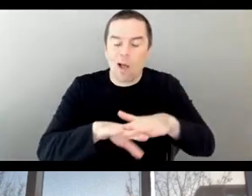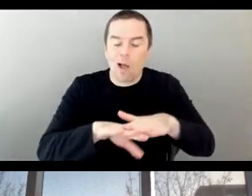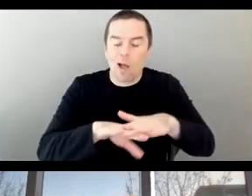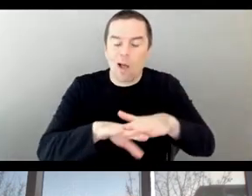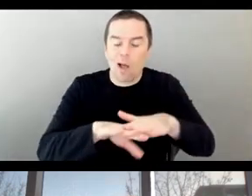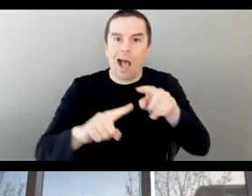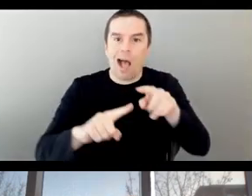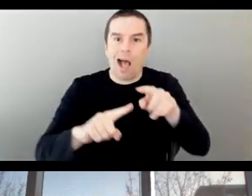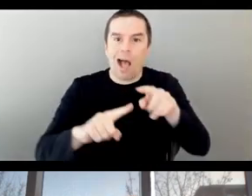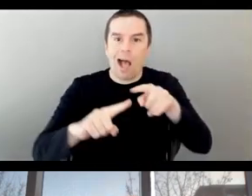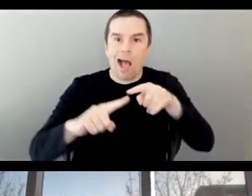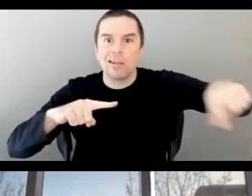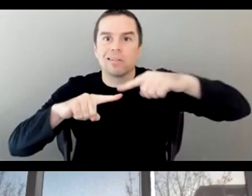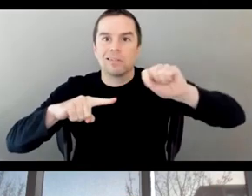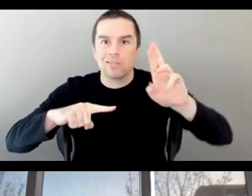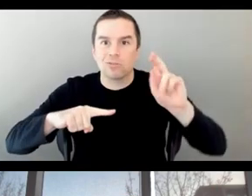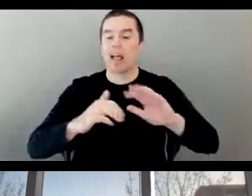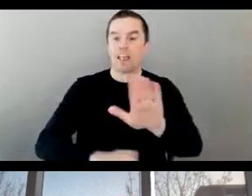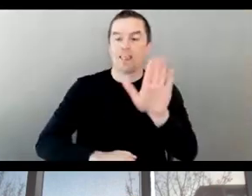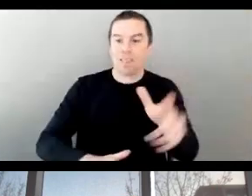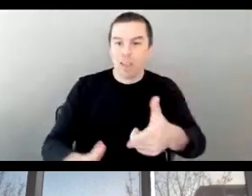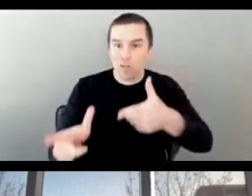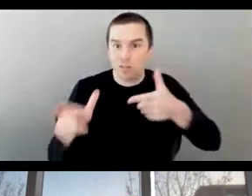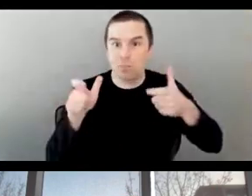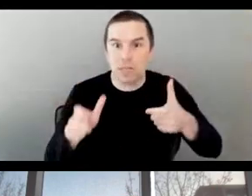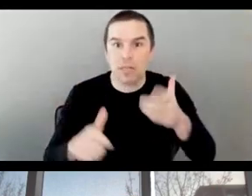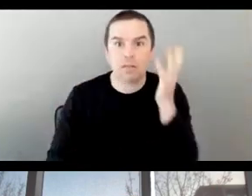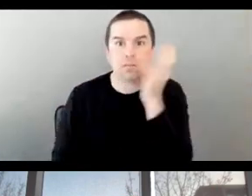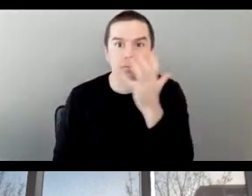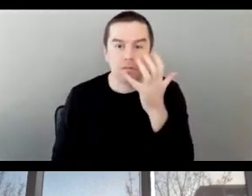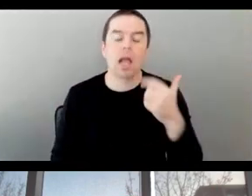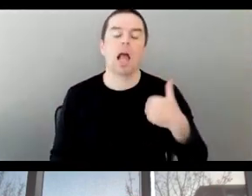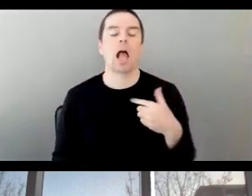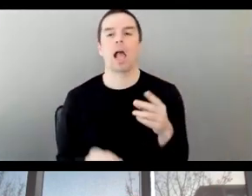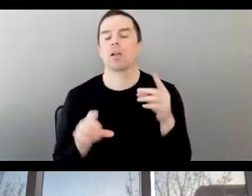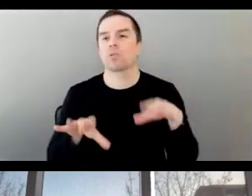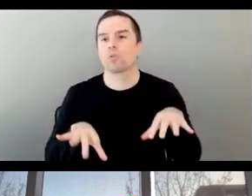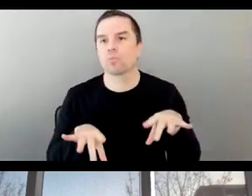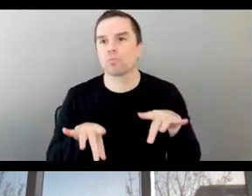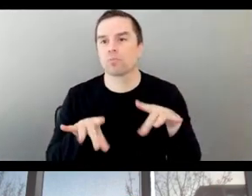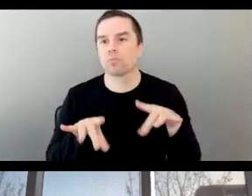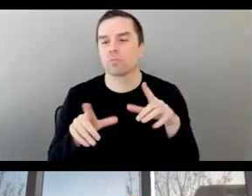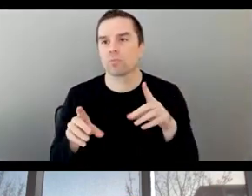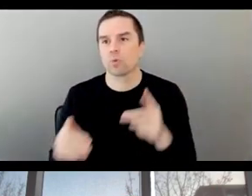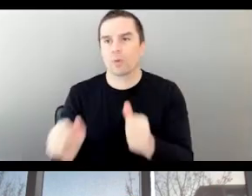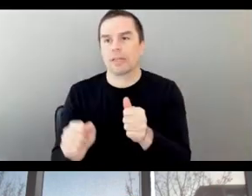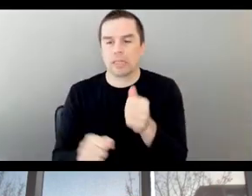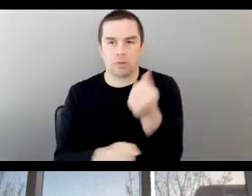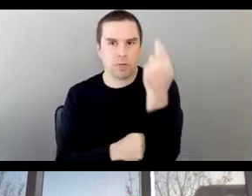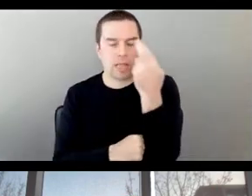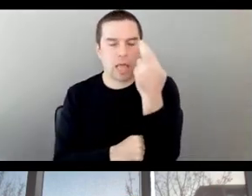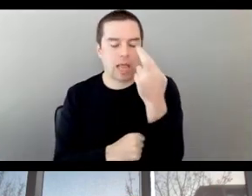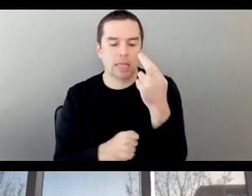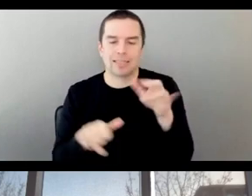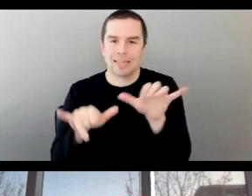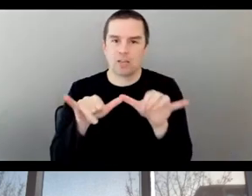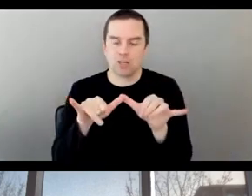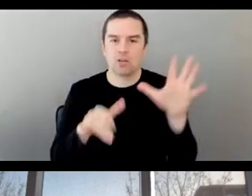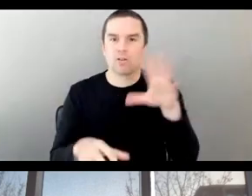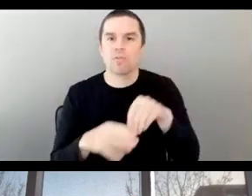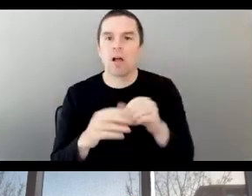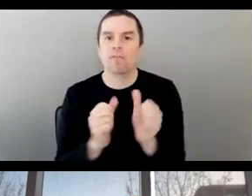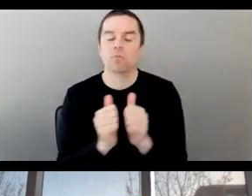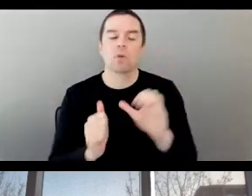realized is the engineering that goes into these cars is absolutely amazing. You know, these are the most engineered